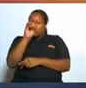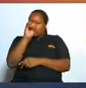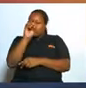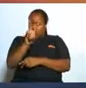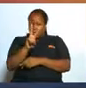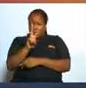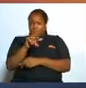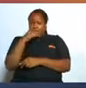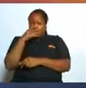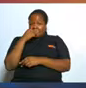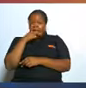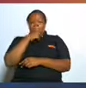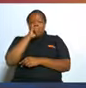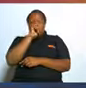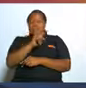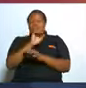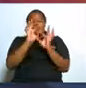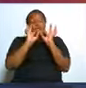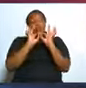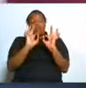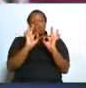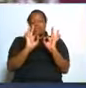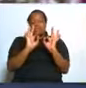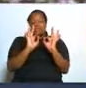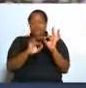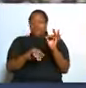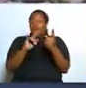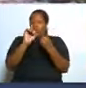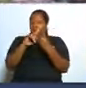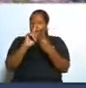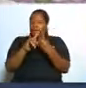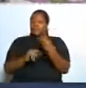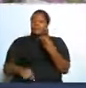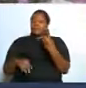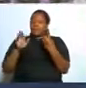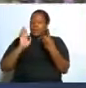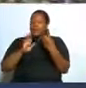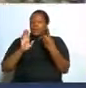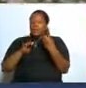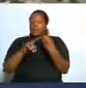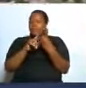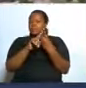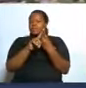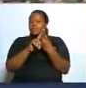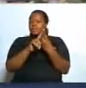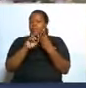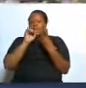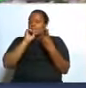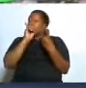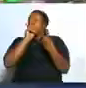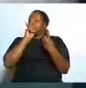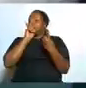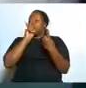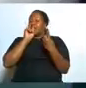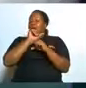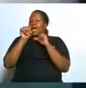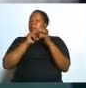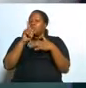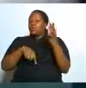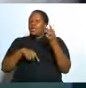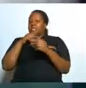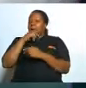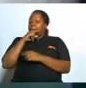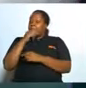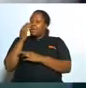he's super number one they are complaining that this man